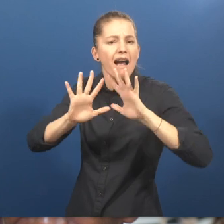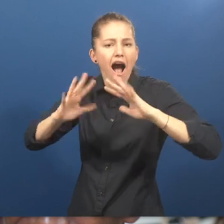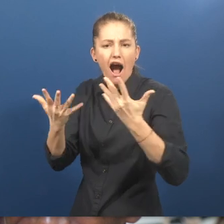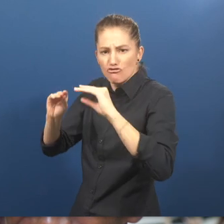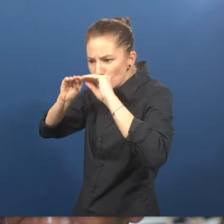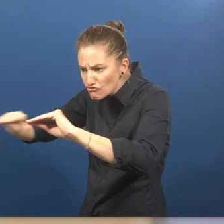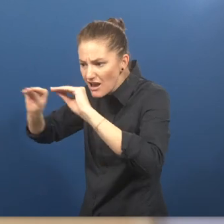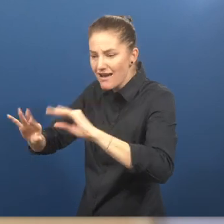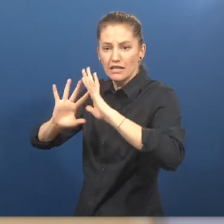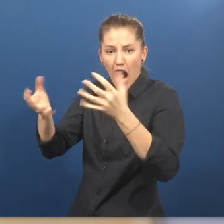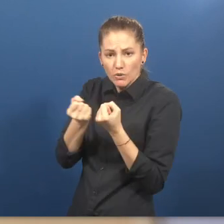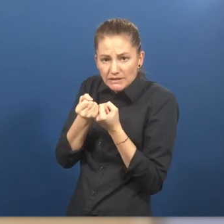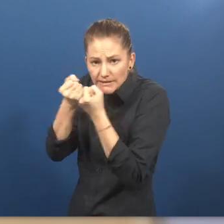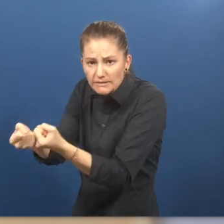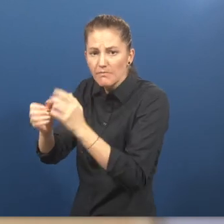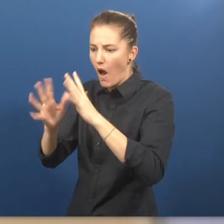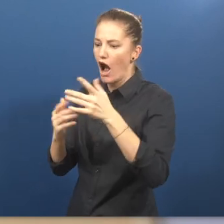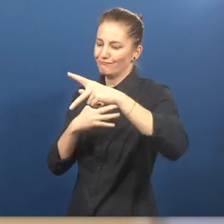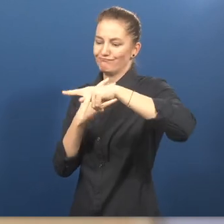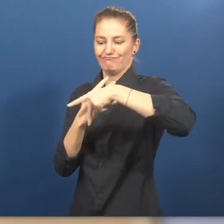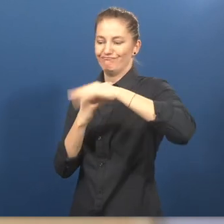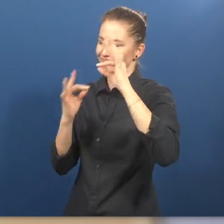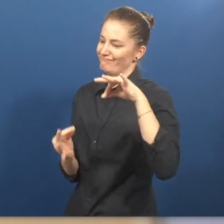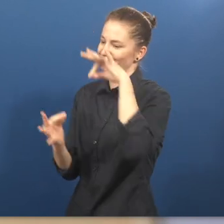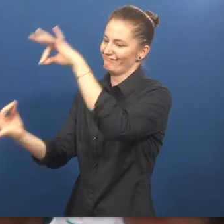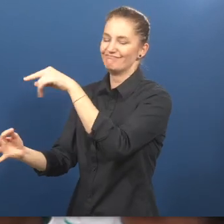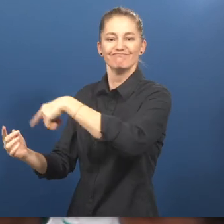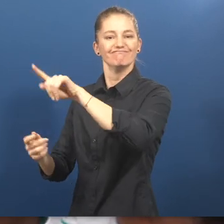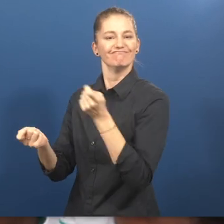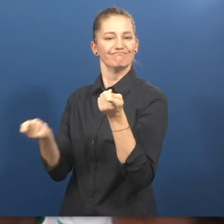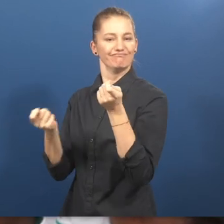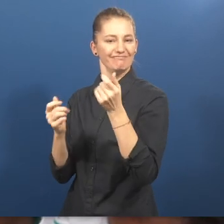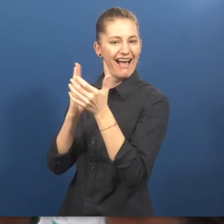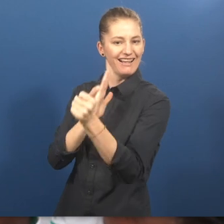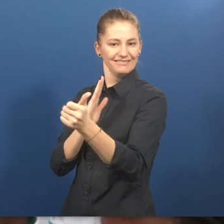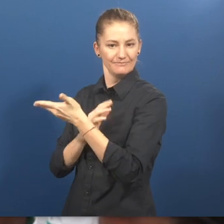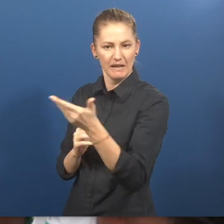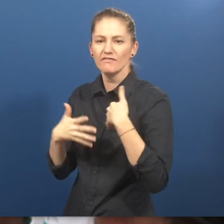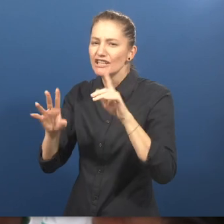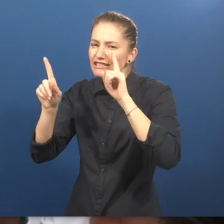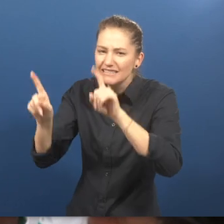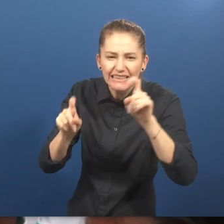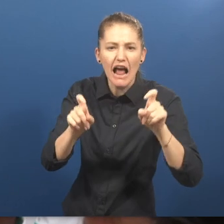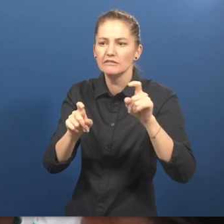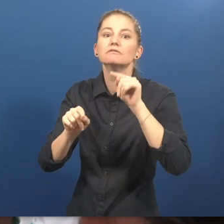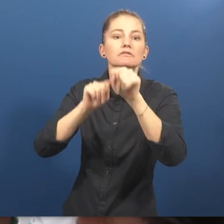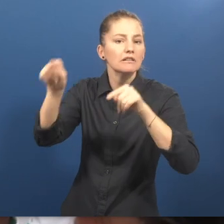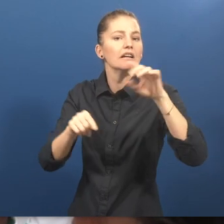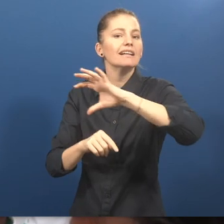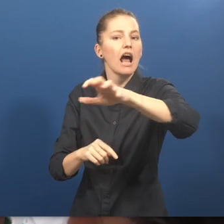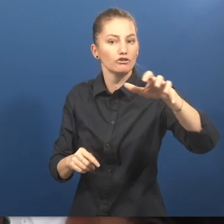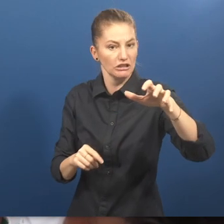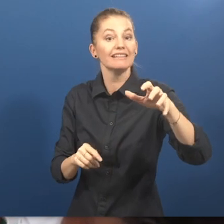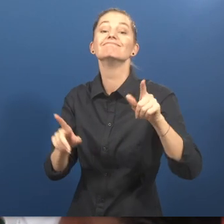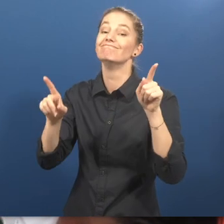disability inclusion facilitators. We are testing and piloting it in other countries as well and also in other themes. So, not only